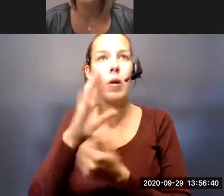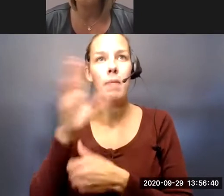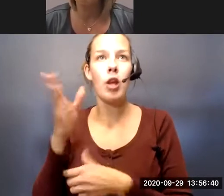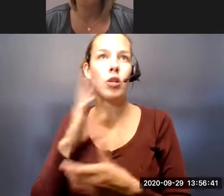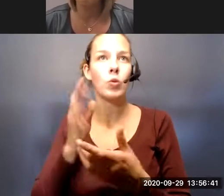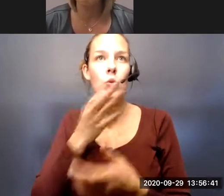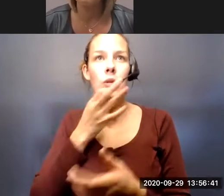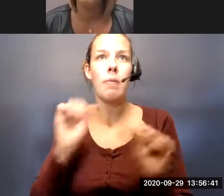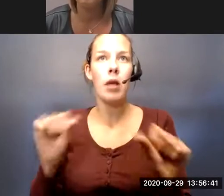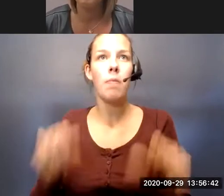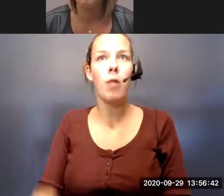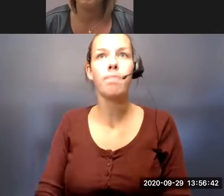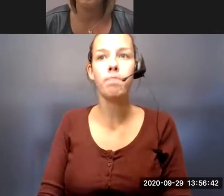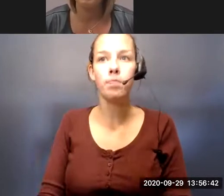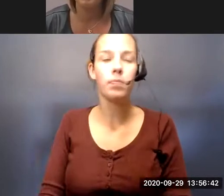possible.